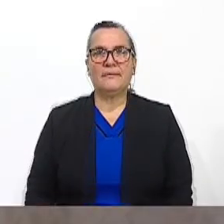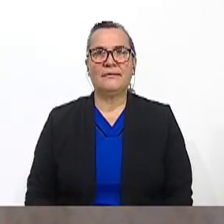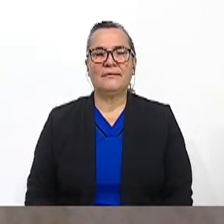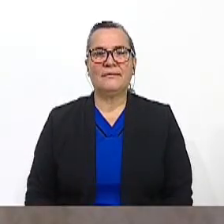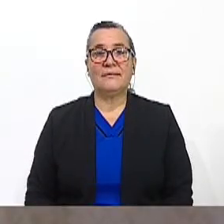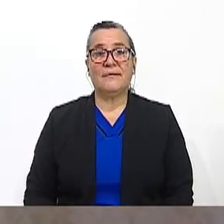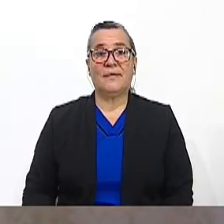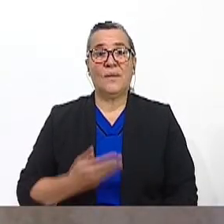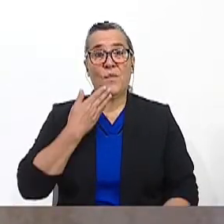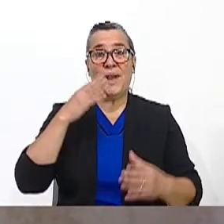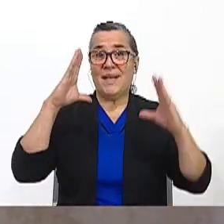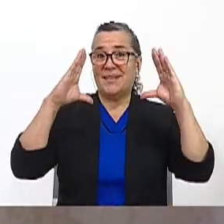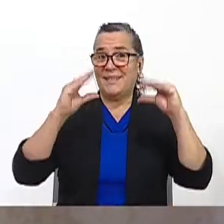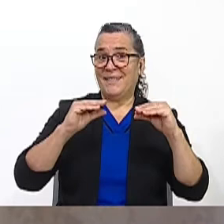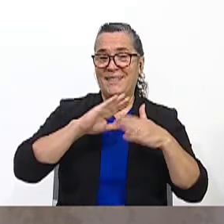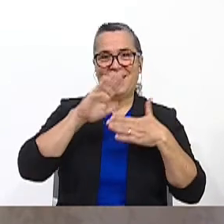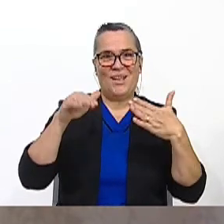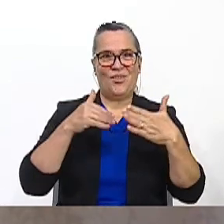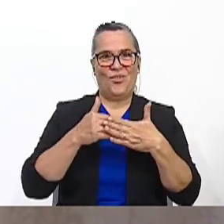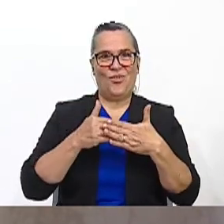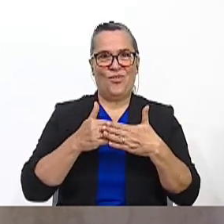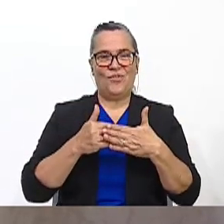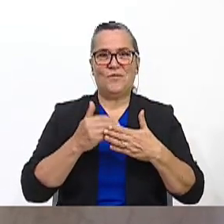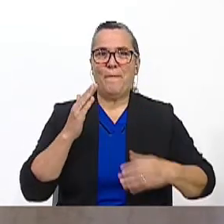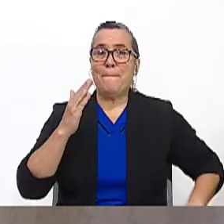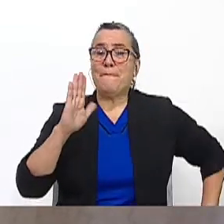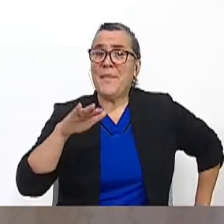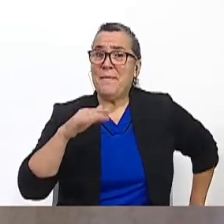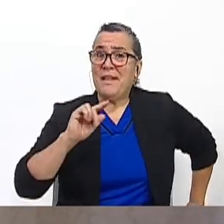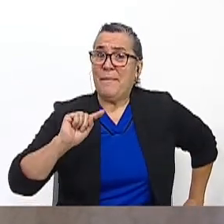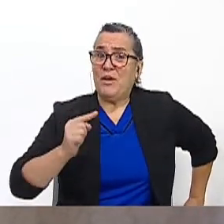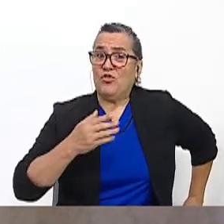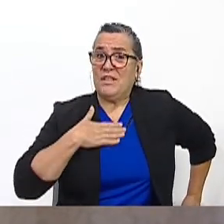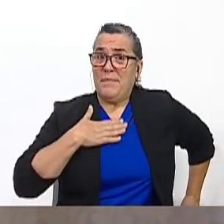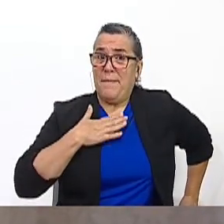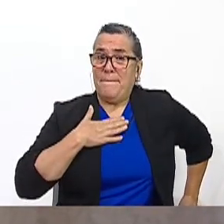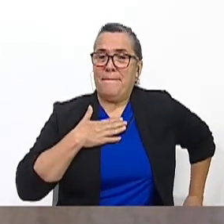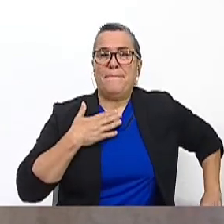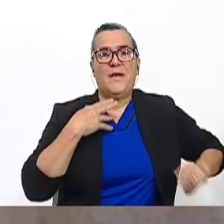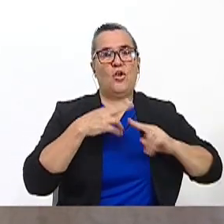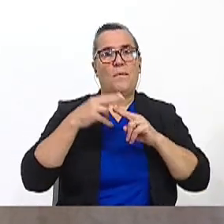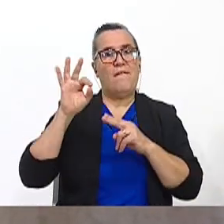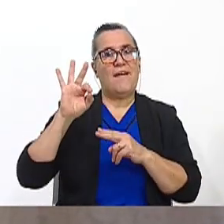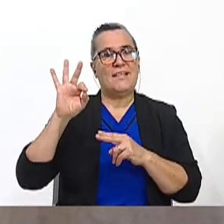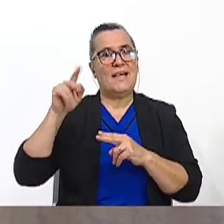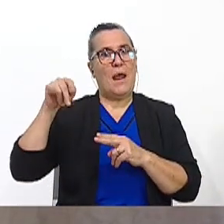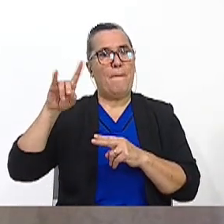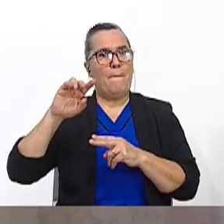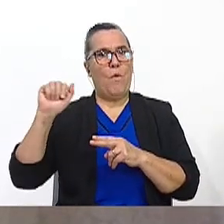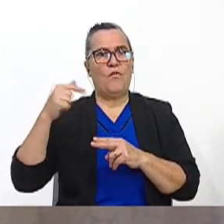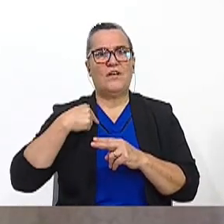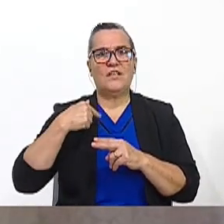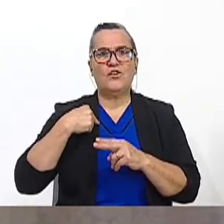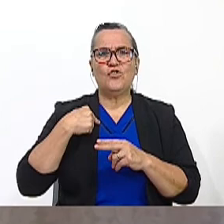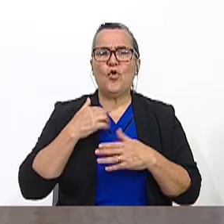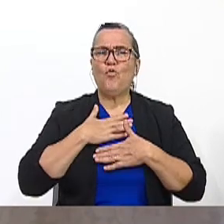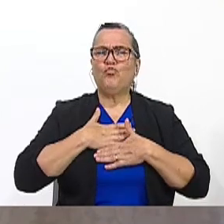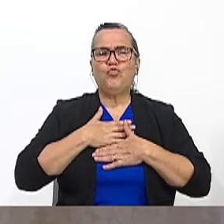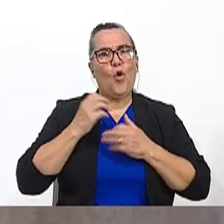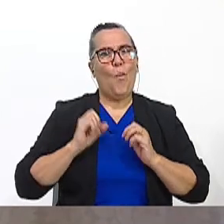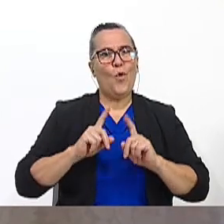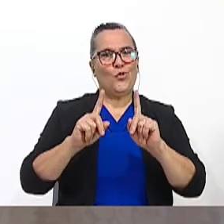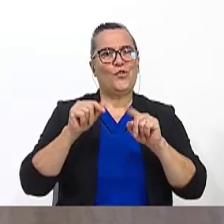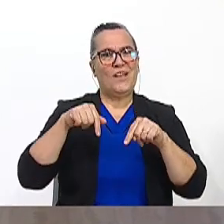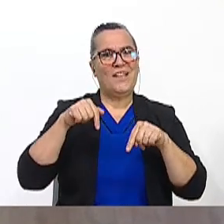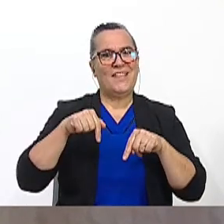Good afternoon, everybody. Let me introduce myself. My name is Francela Porres, and I feel so pleased to have the opportunity of